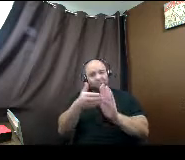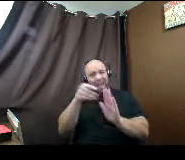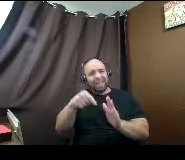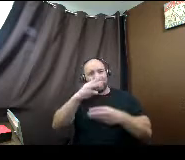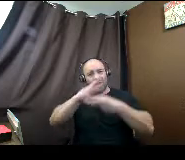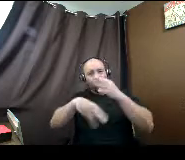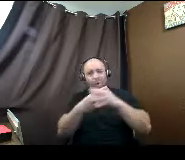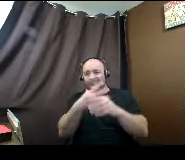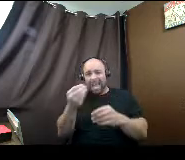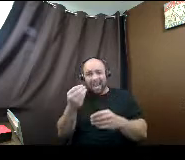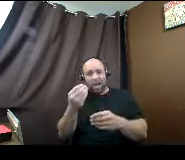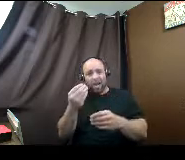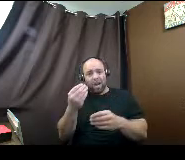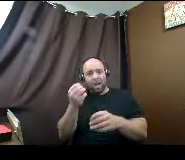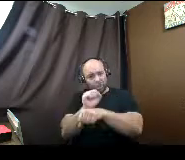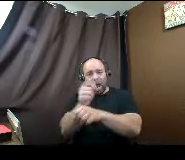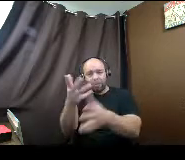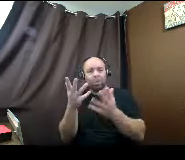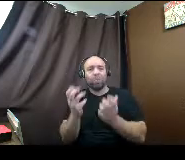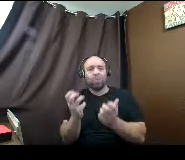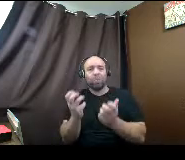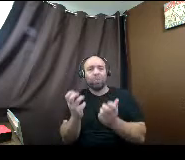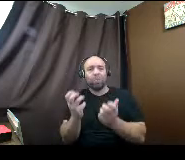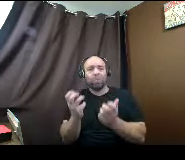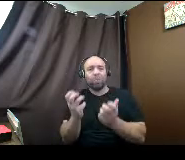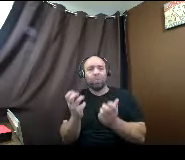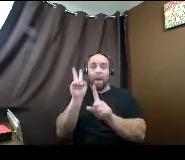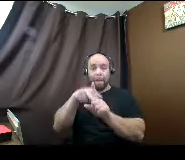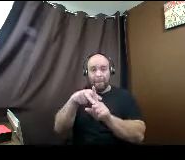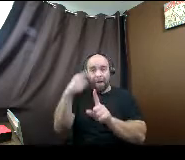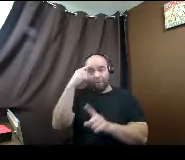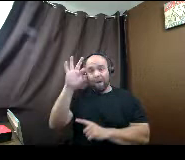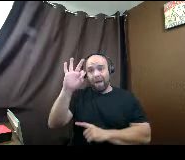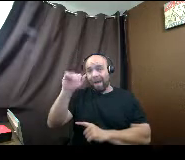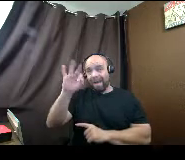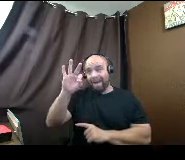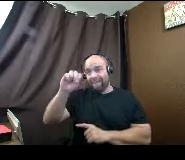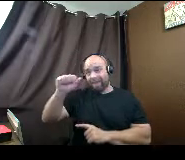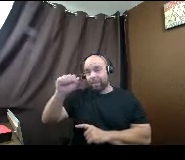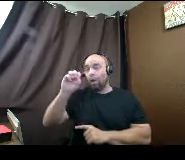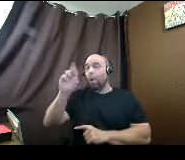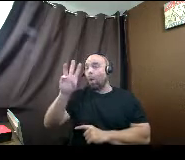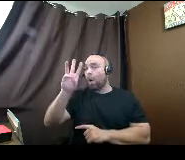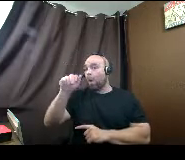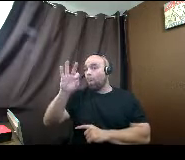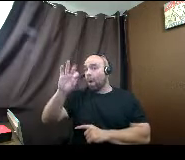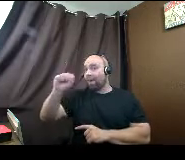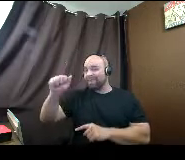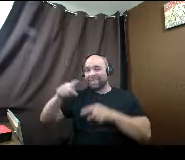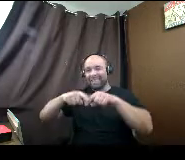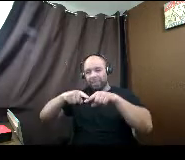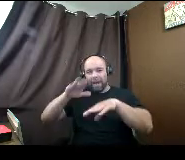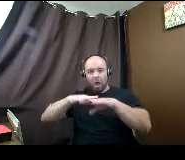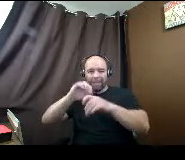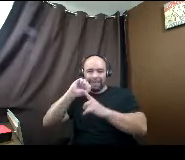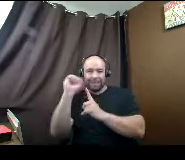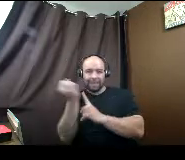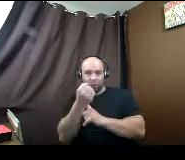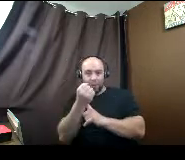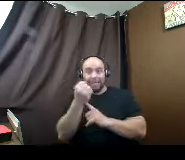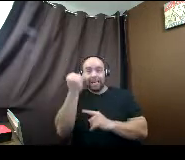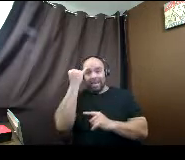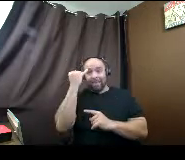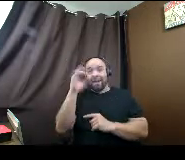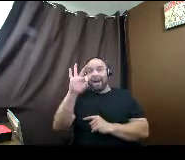that you want. So you apply for the FAFSA or the WAFSA depending on your situation. And if you apply for the FAFSA, you're getting state and